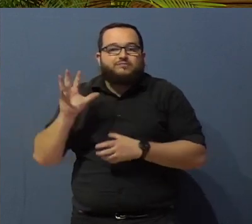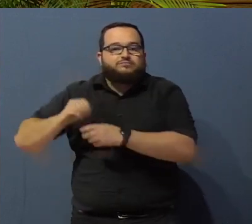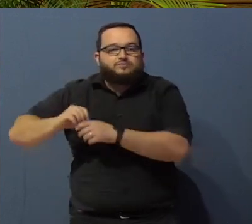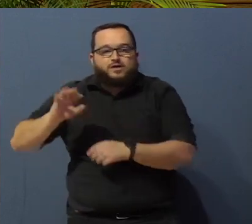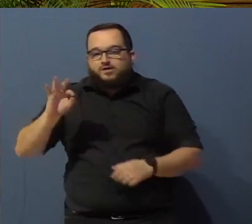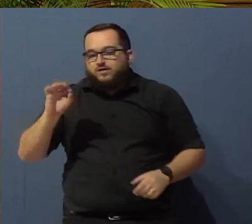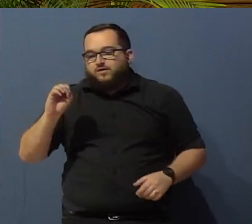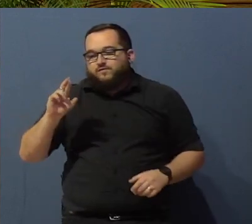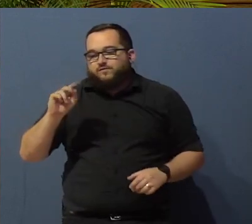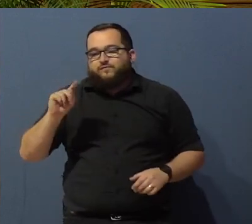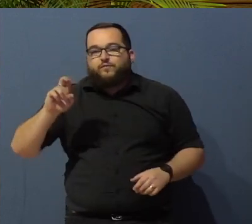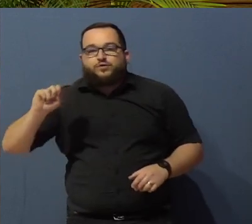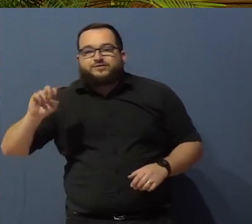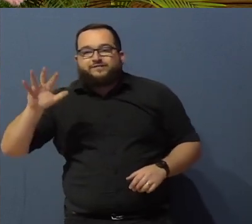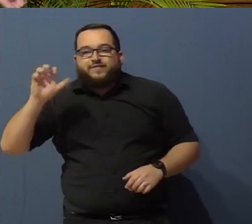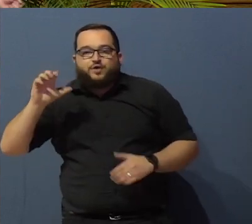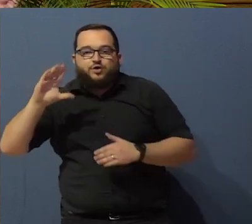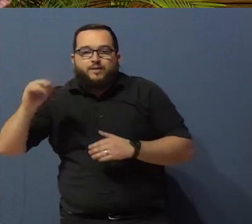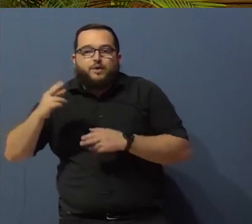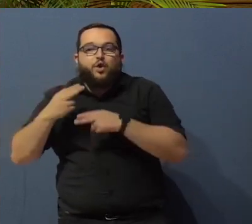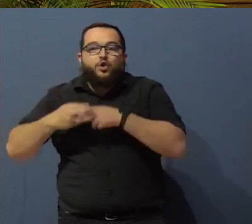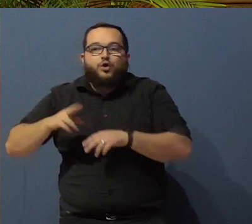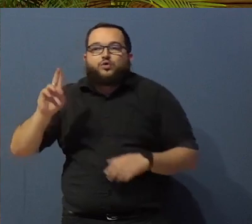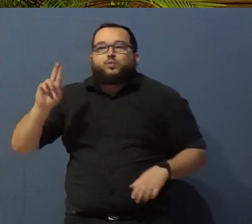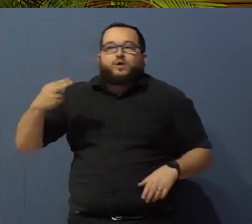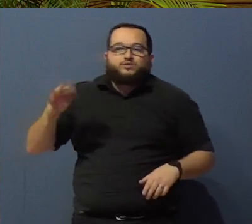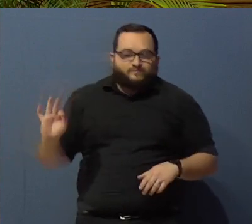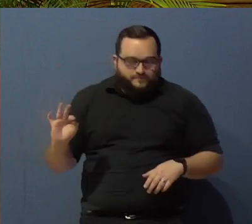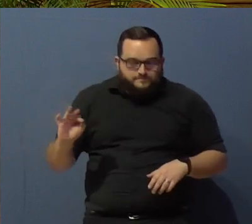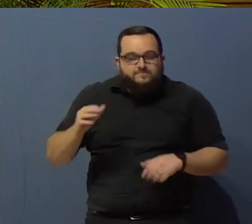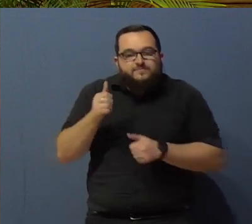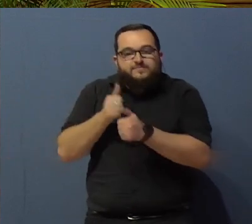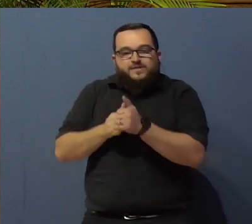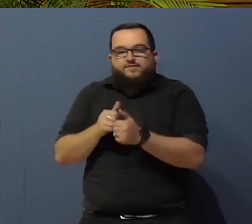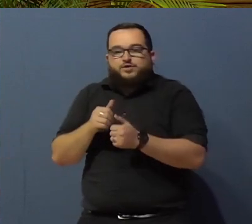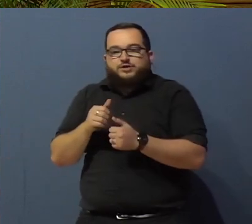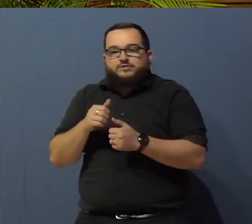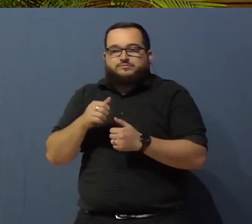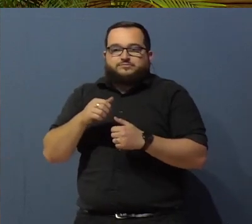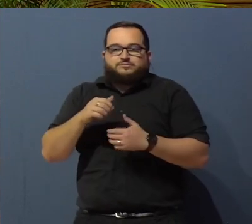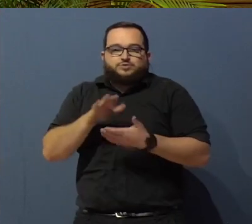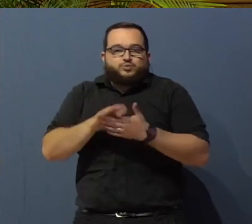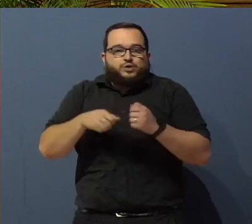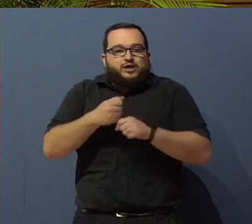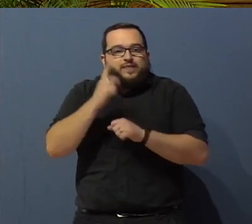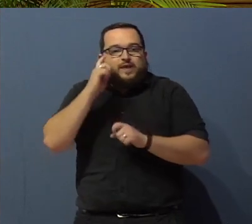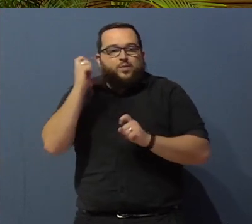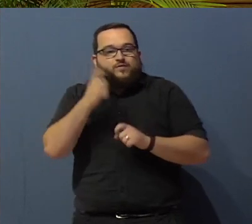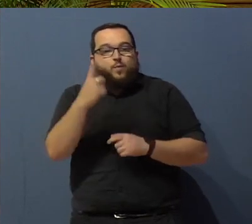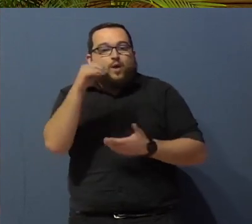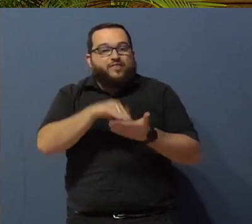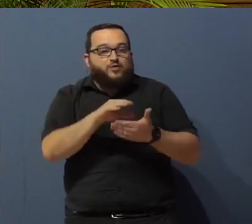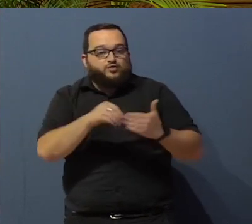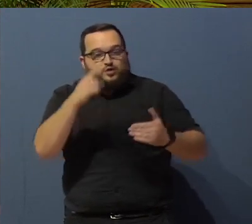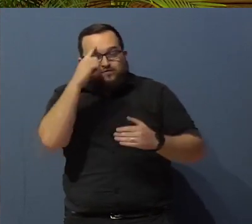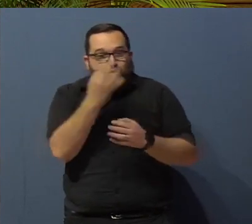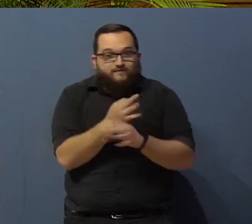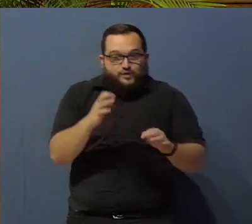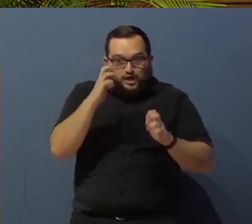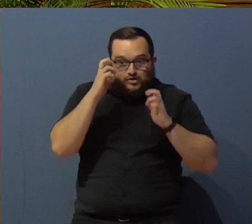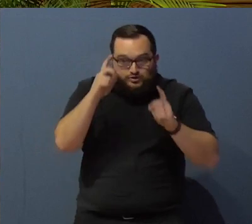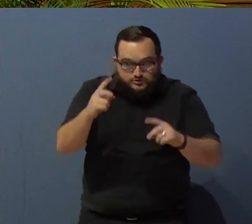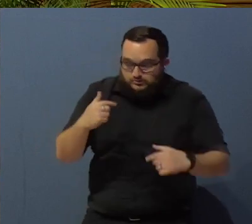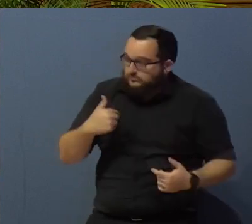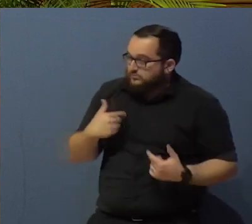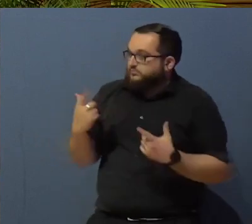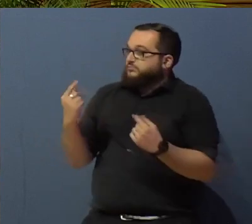company called UHS. And every semester, they'll give you $1,000 of free education. So you know what I did?